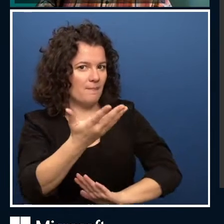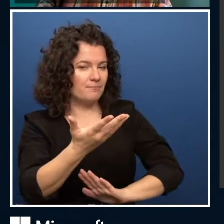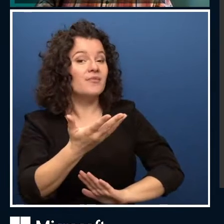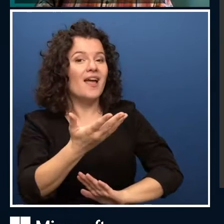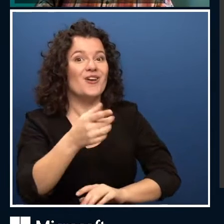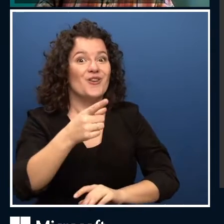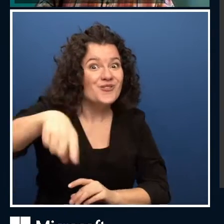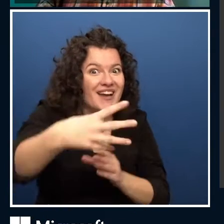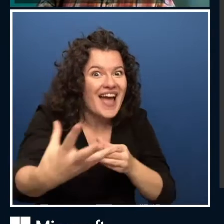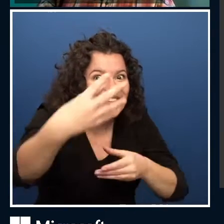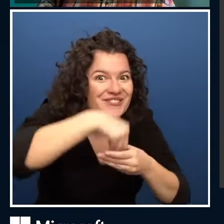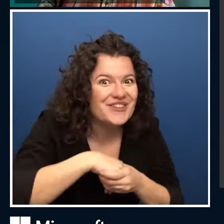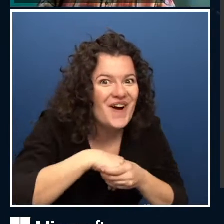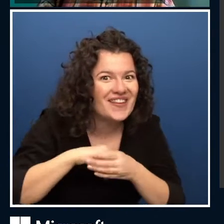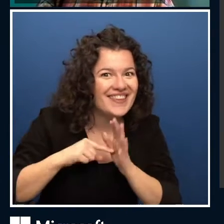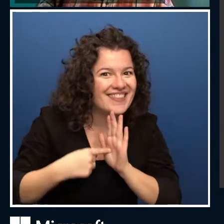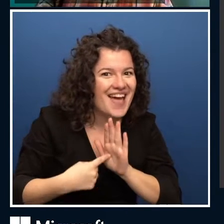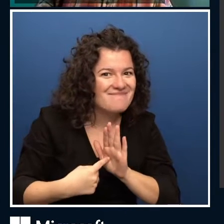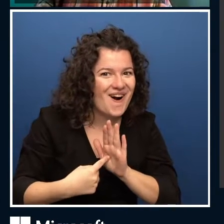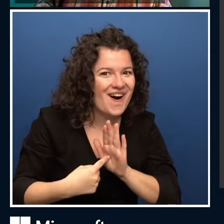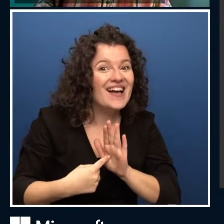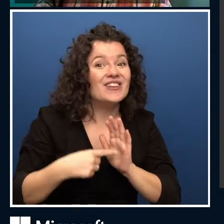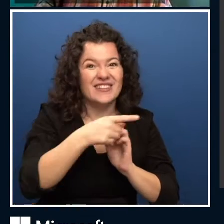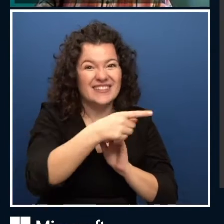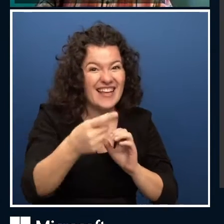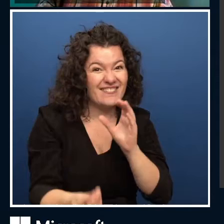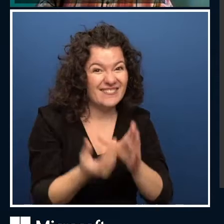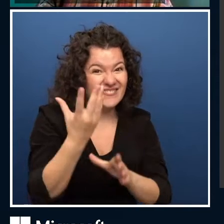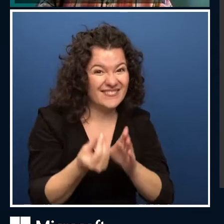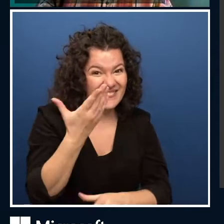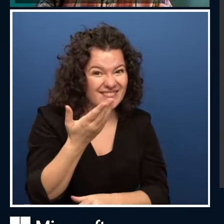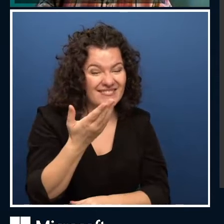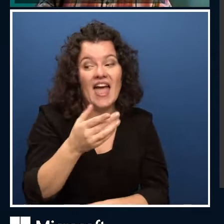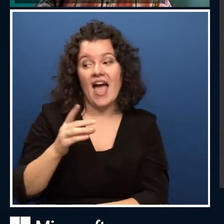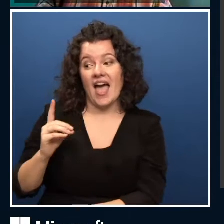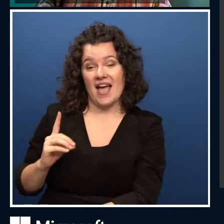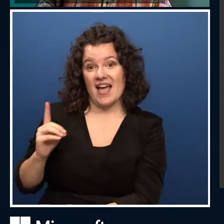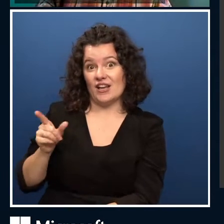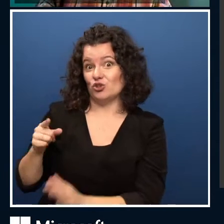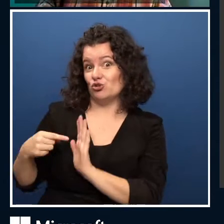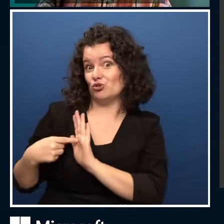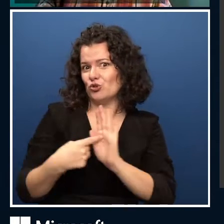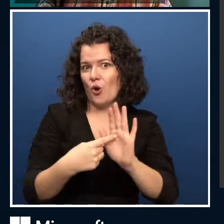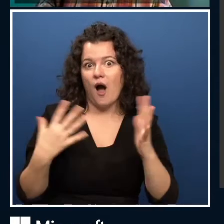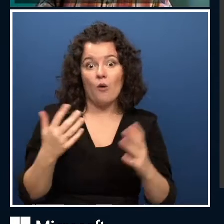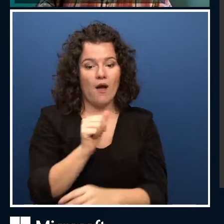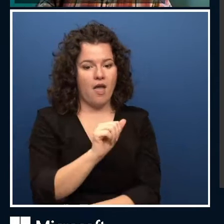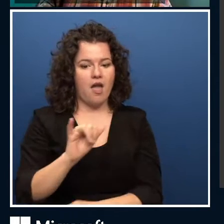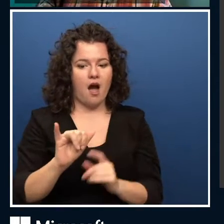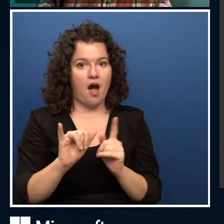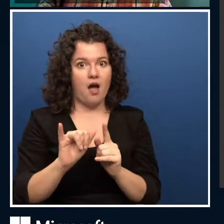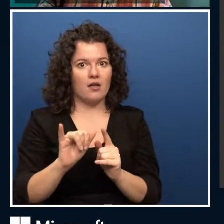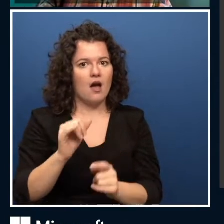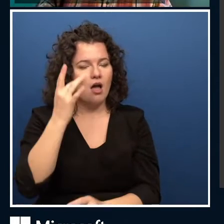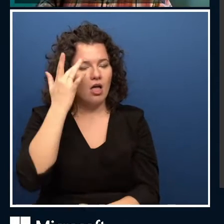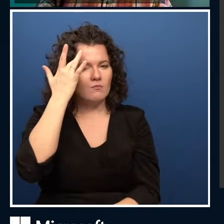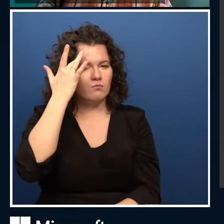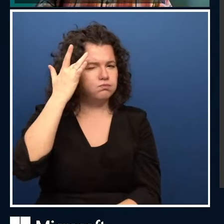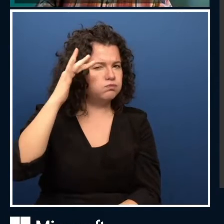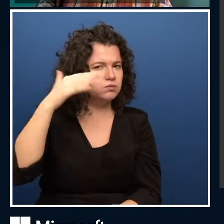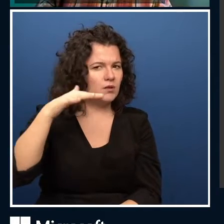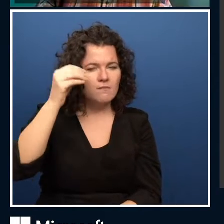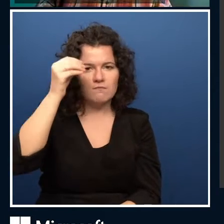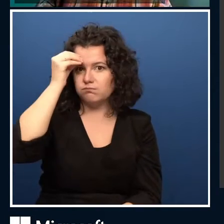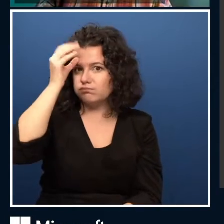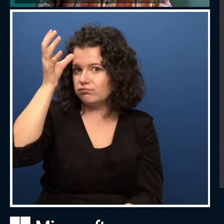Dimitri is going to be doing some really cool stuff with some of our intelligent APIs. So yeah, if we want to see the magic of AI live, go to